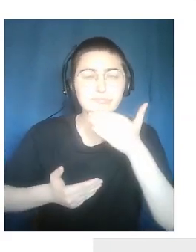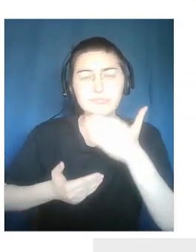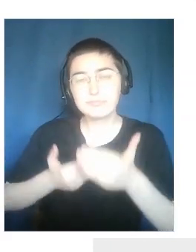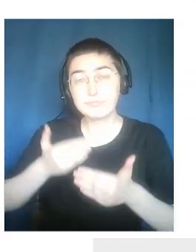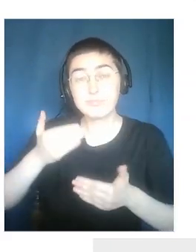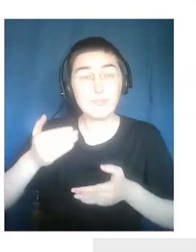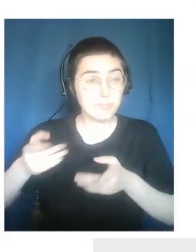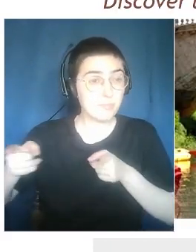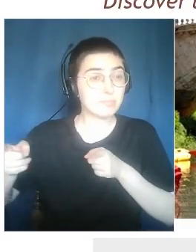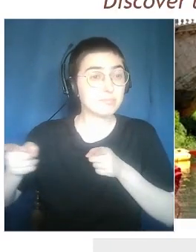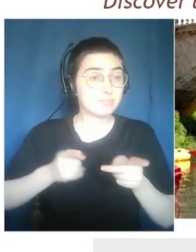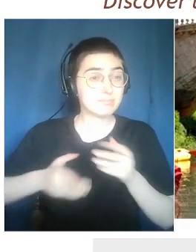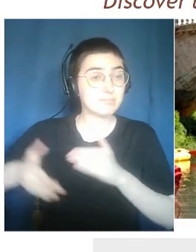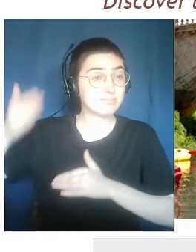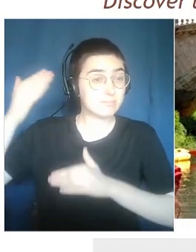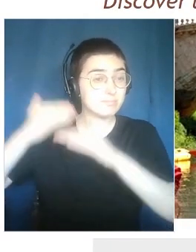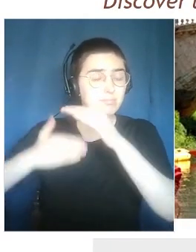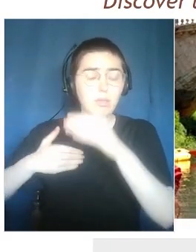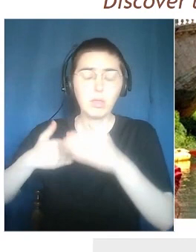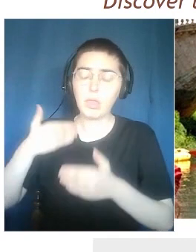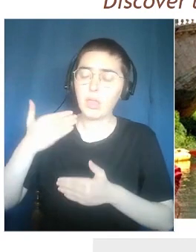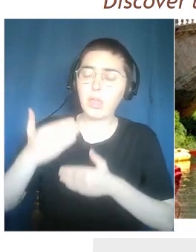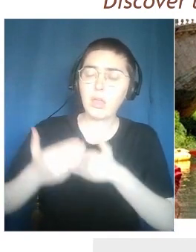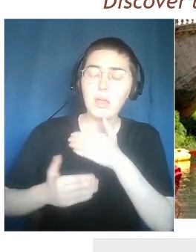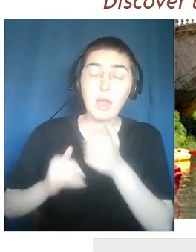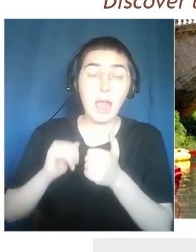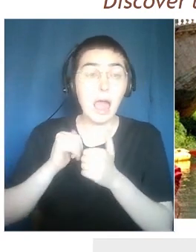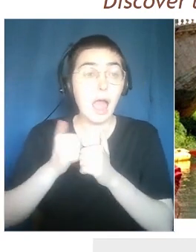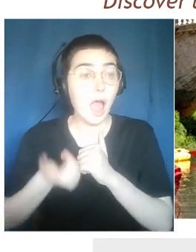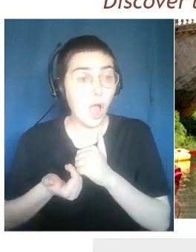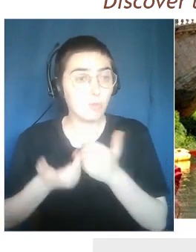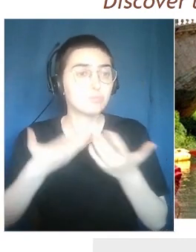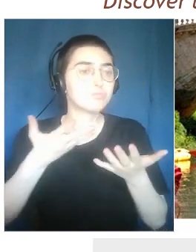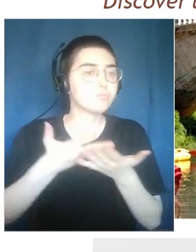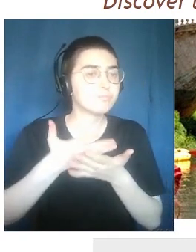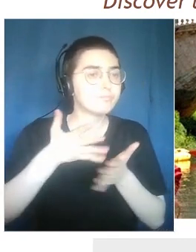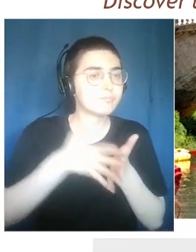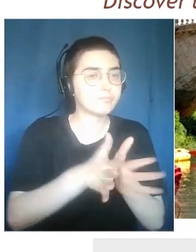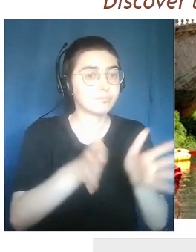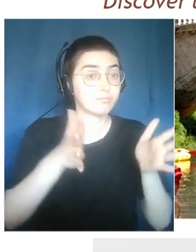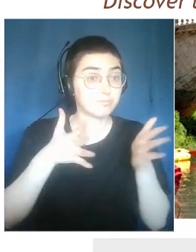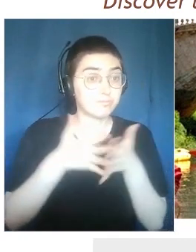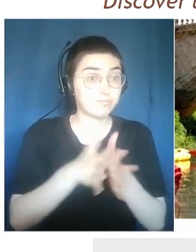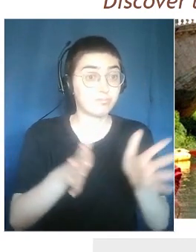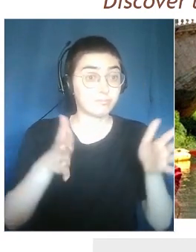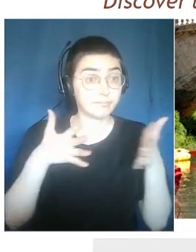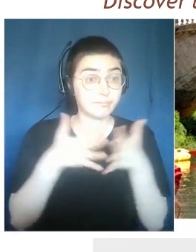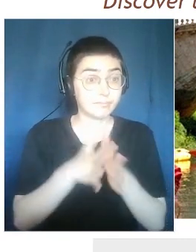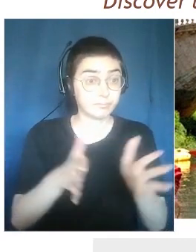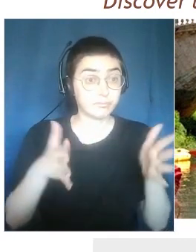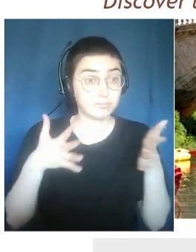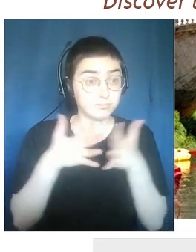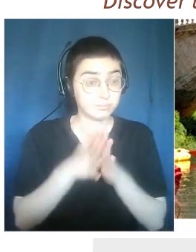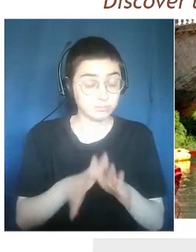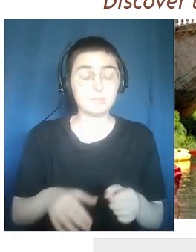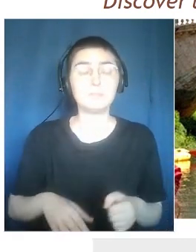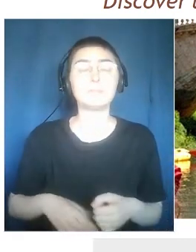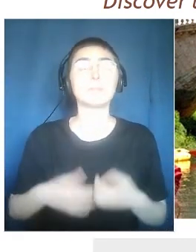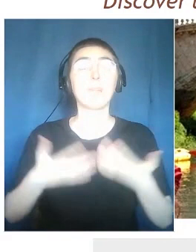went through that big tragedy or get into